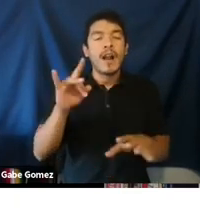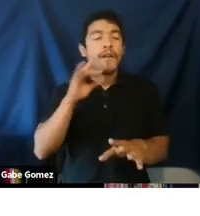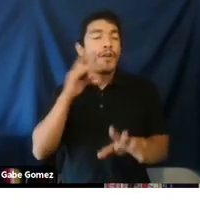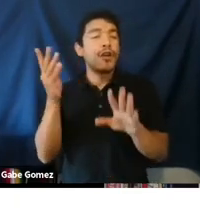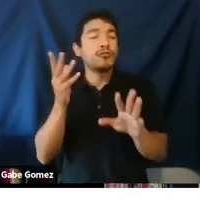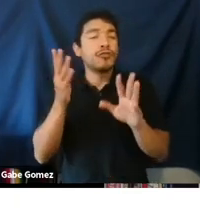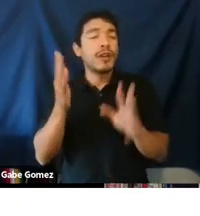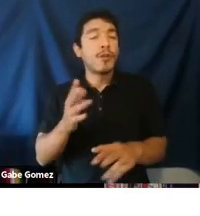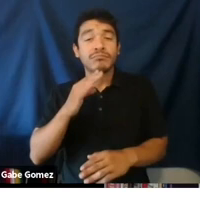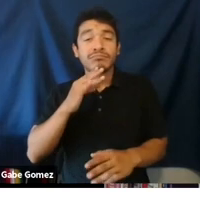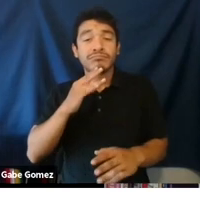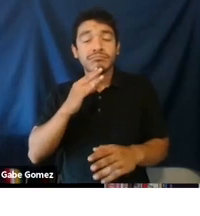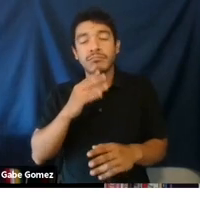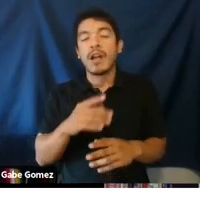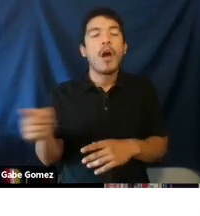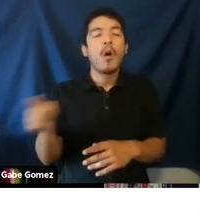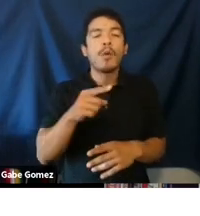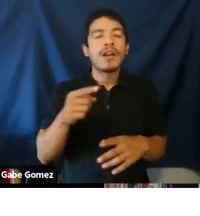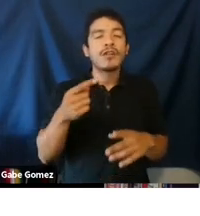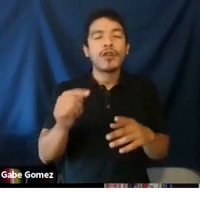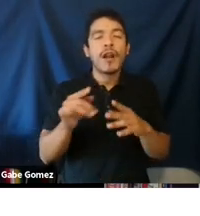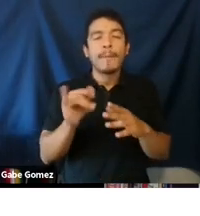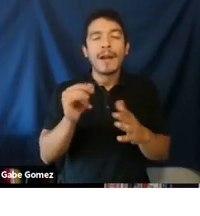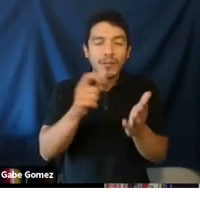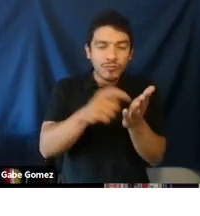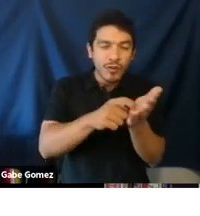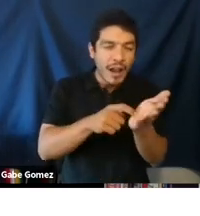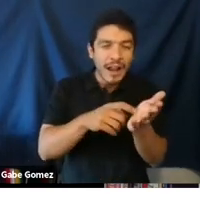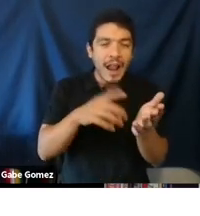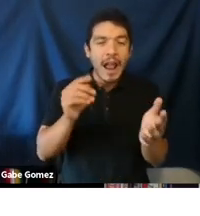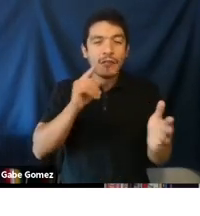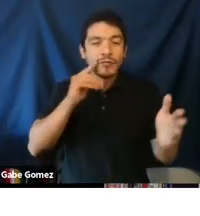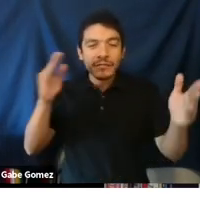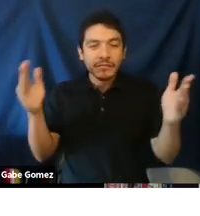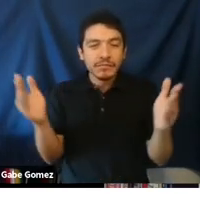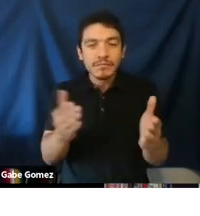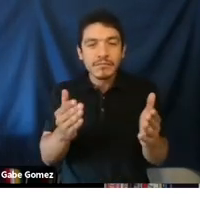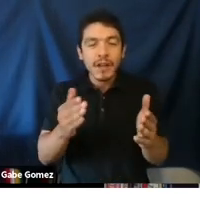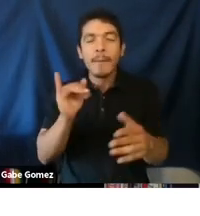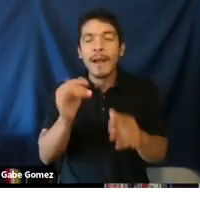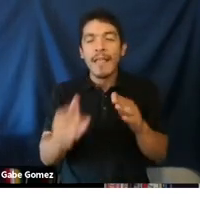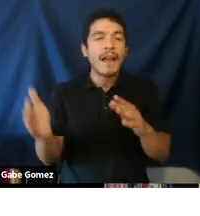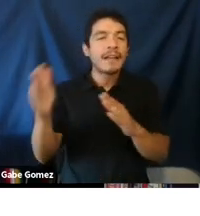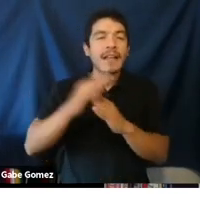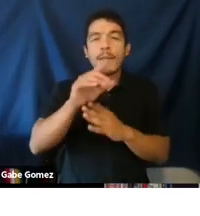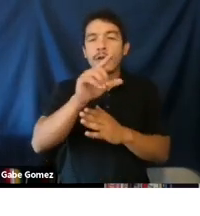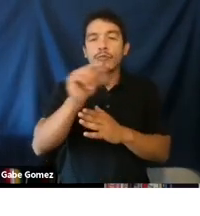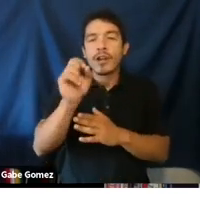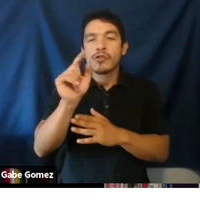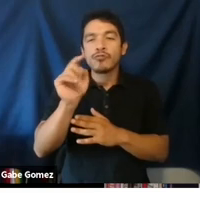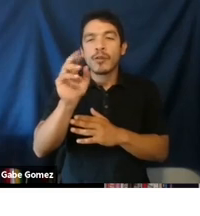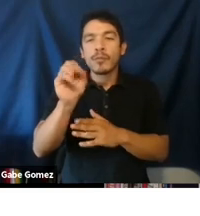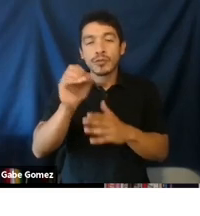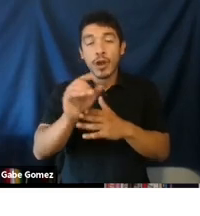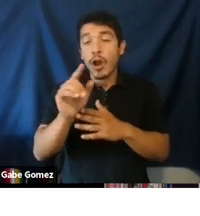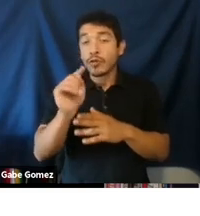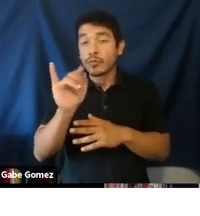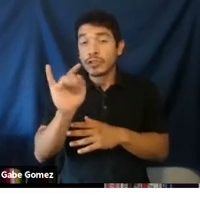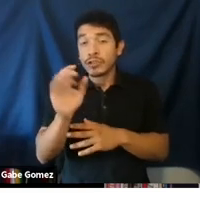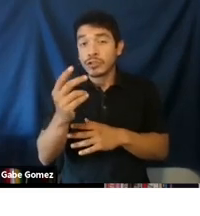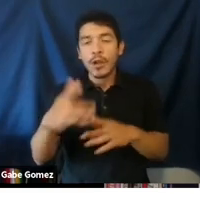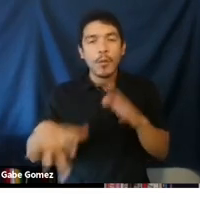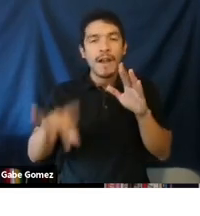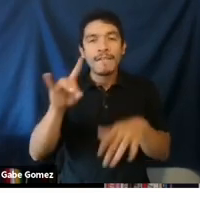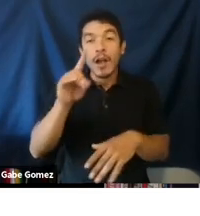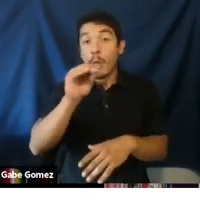Moving on to our major findings for the streamer comments, we started by tracking down and narrowing it down to the